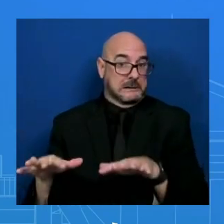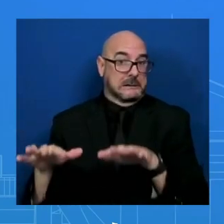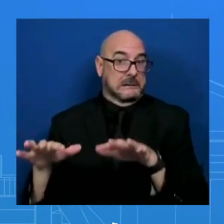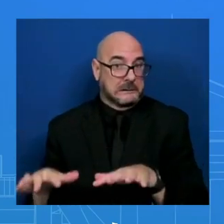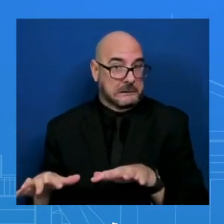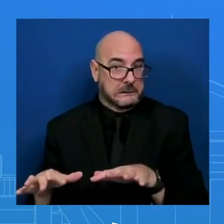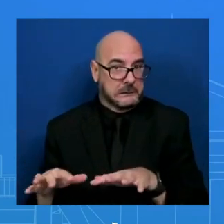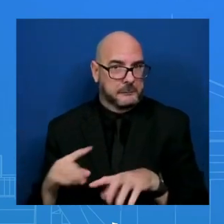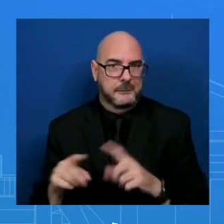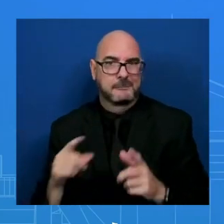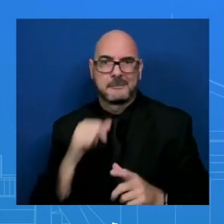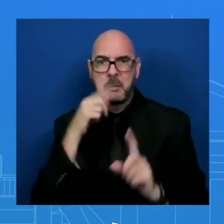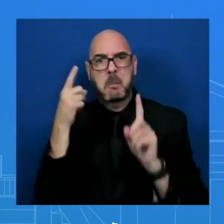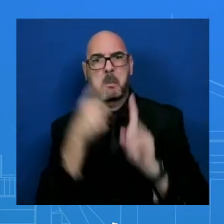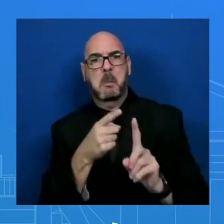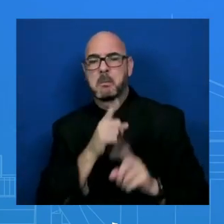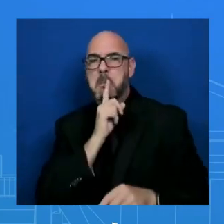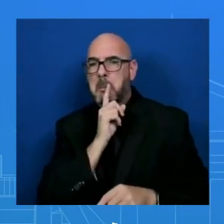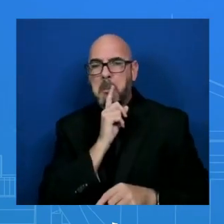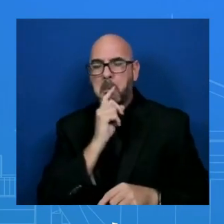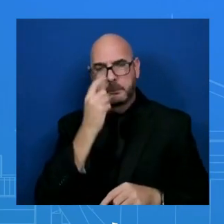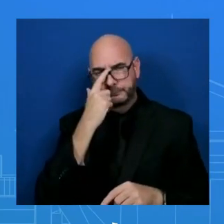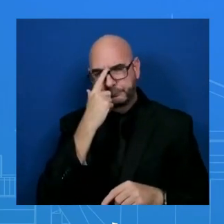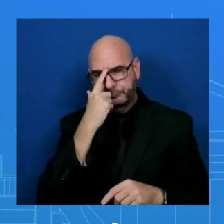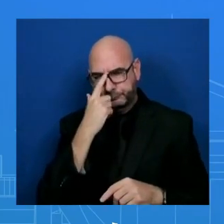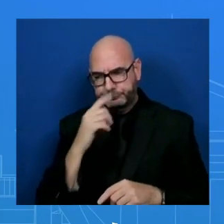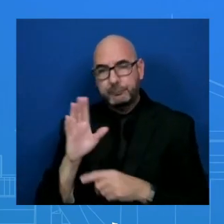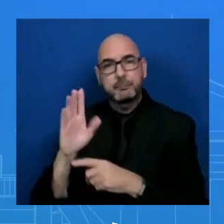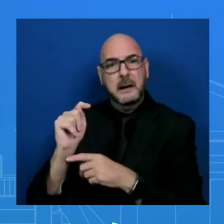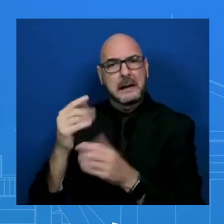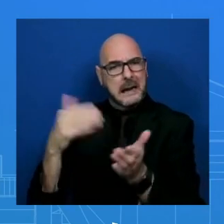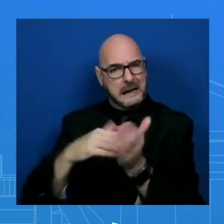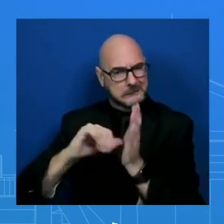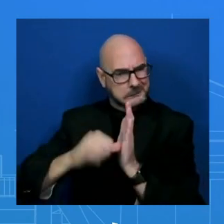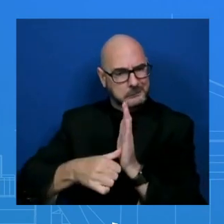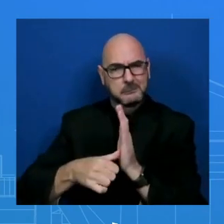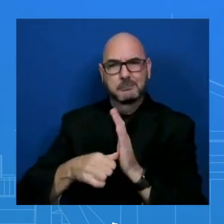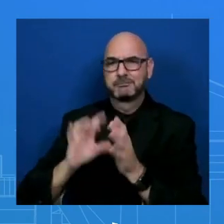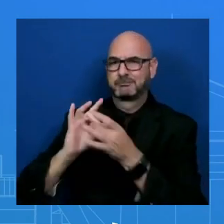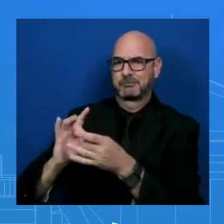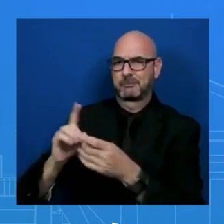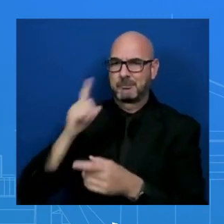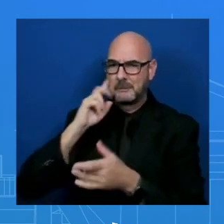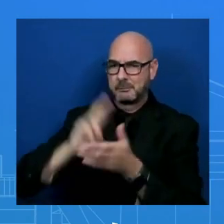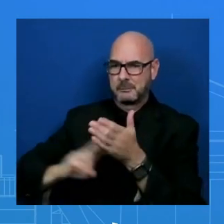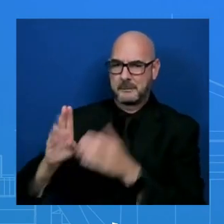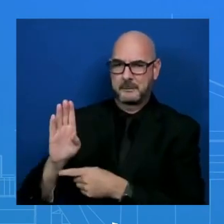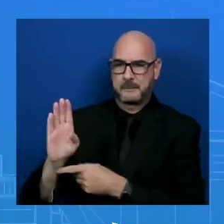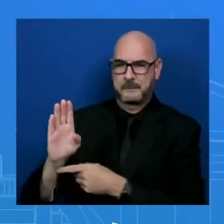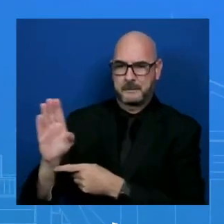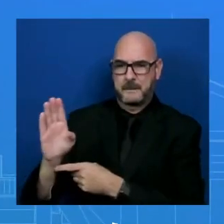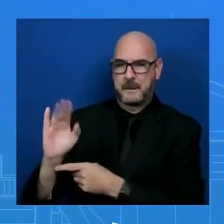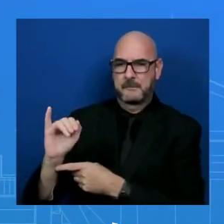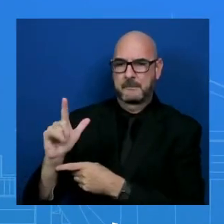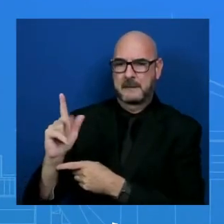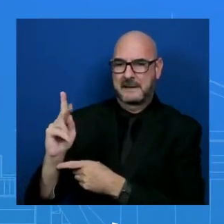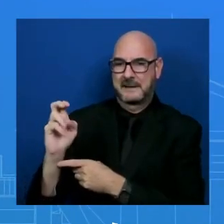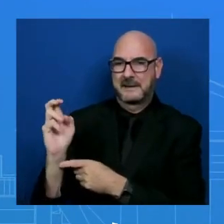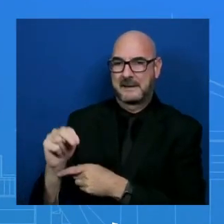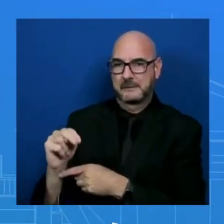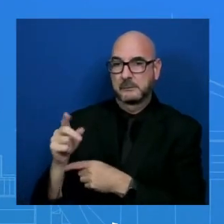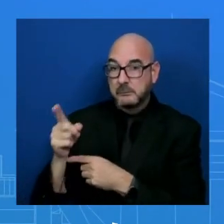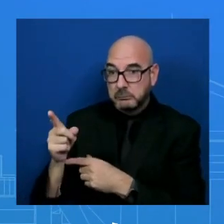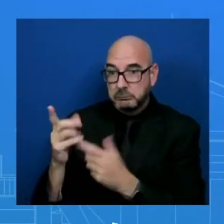before with respect to the phone call Secretary Blinken made today, we don't expect any imminent announcements of breakthroughs in the period ahead. Does the administration